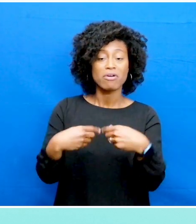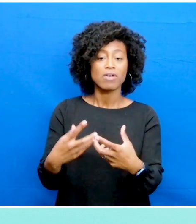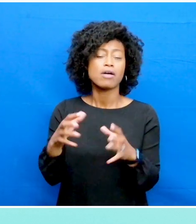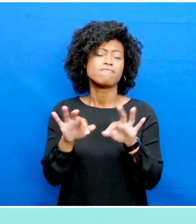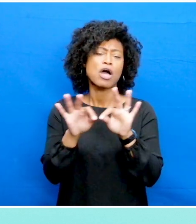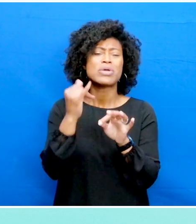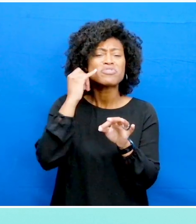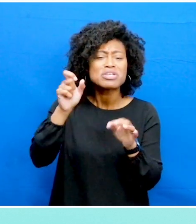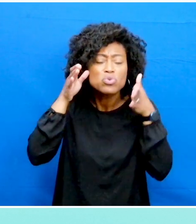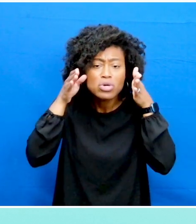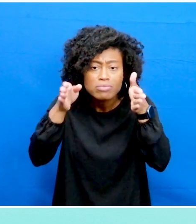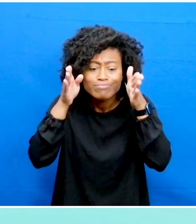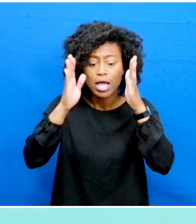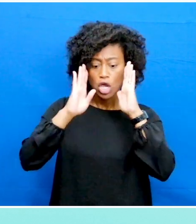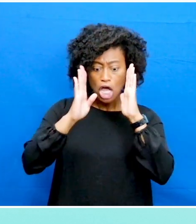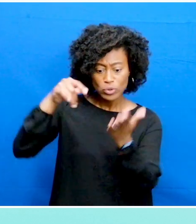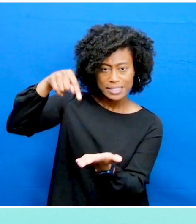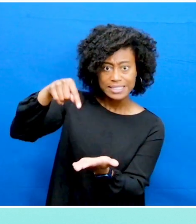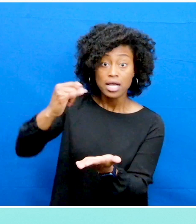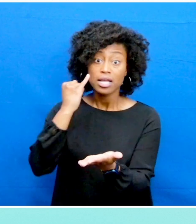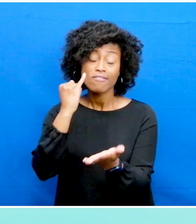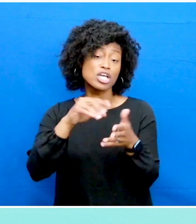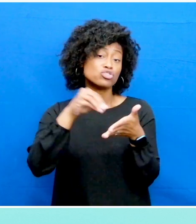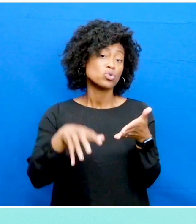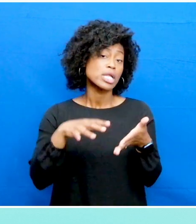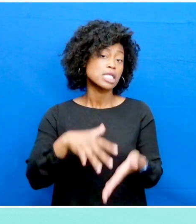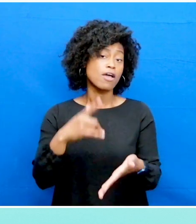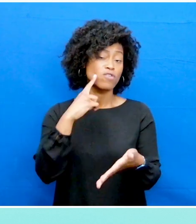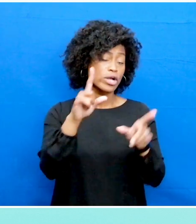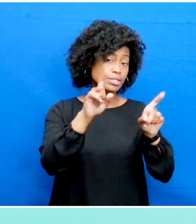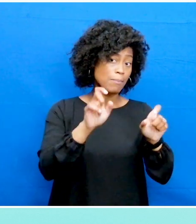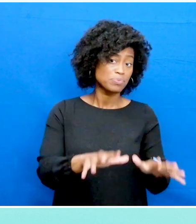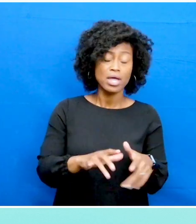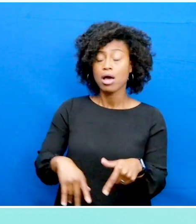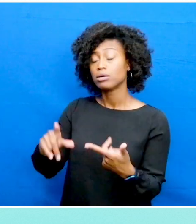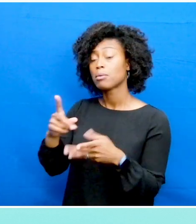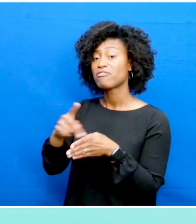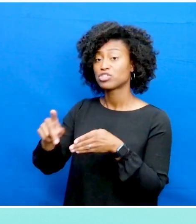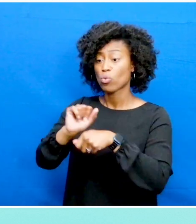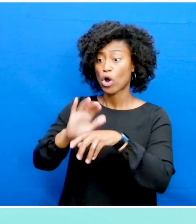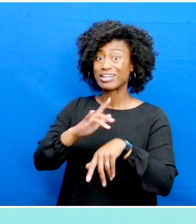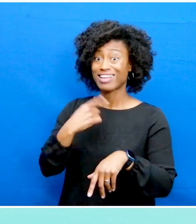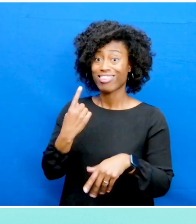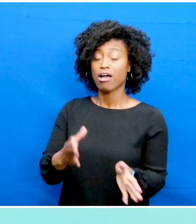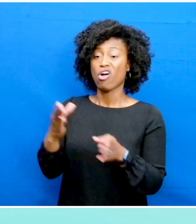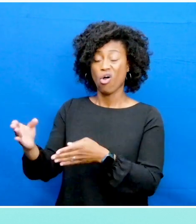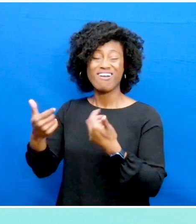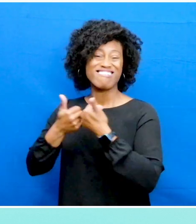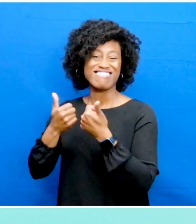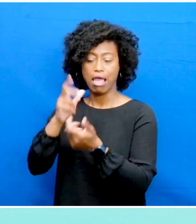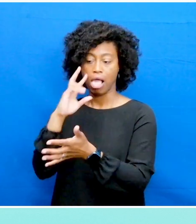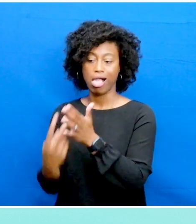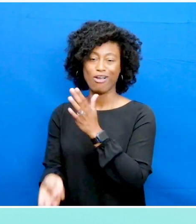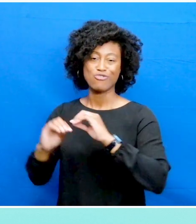value to anyone who needs to concentrate, whether they're a student studying for exams, a professional working on a deadline, or a gamer who